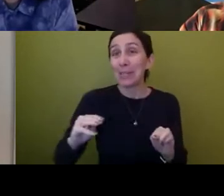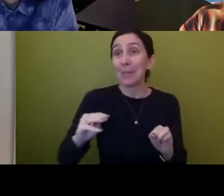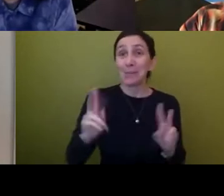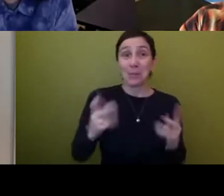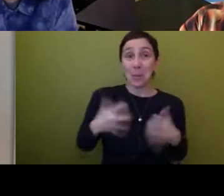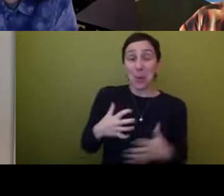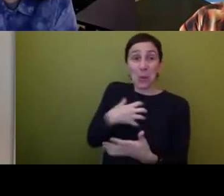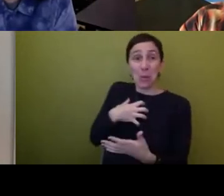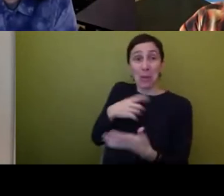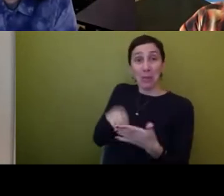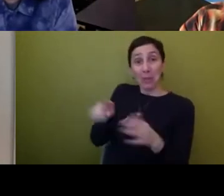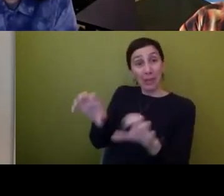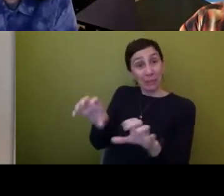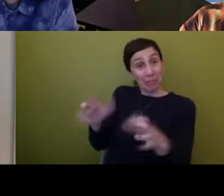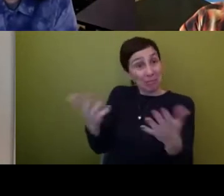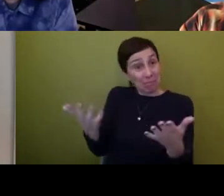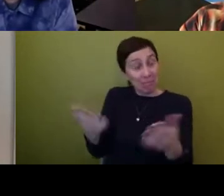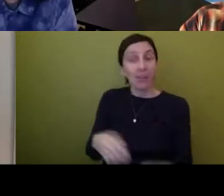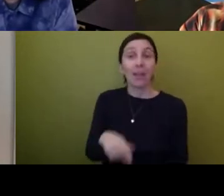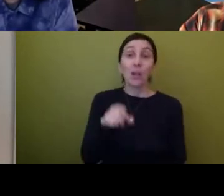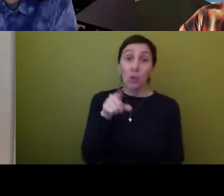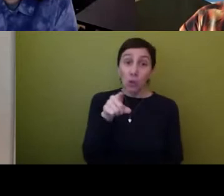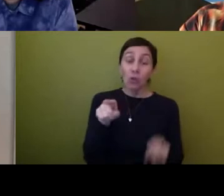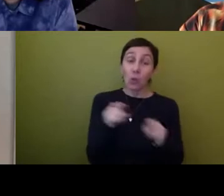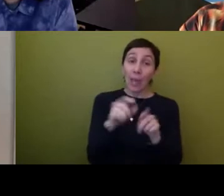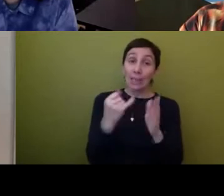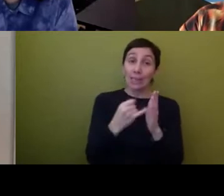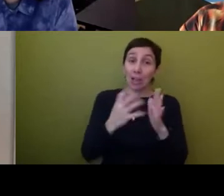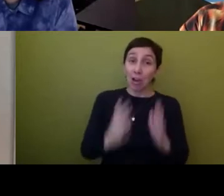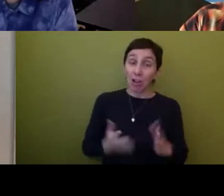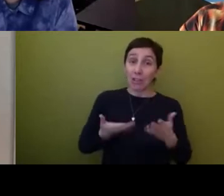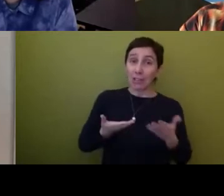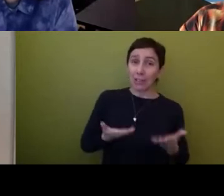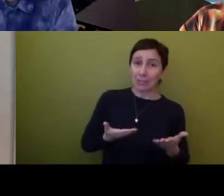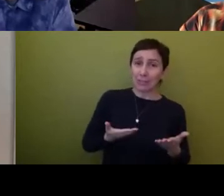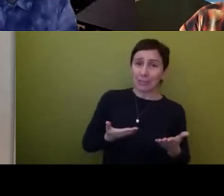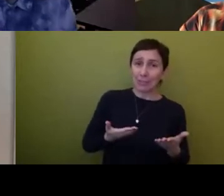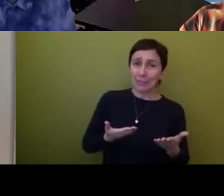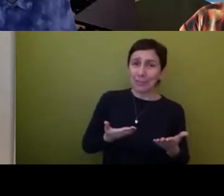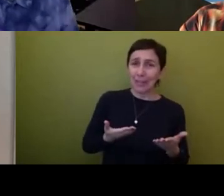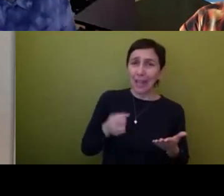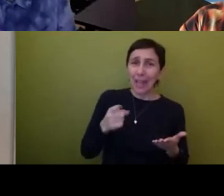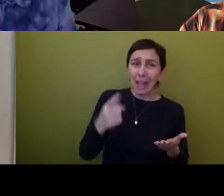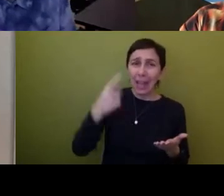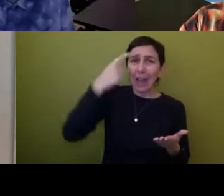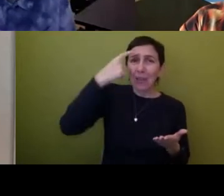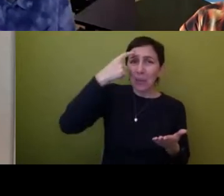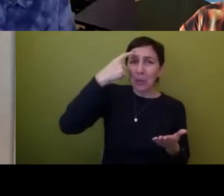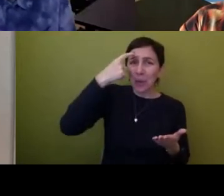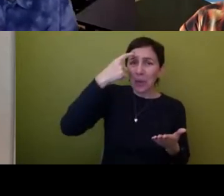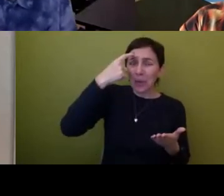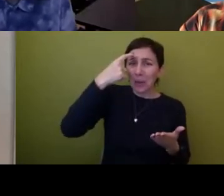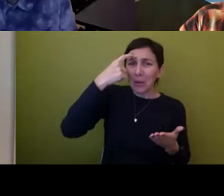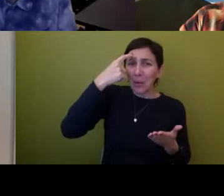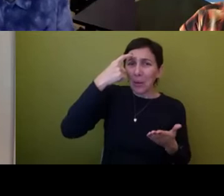as the artist in that situation, I guess, you know, what, what kind of mechanism, have you ever thought about what kind of mechanism there should be for